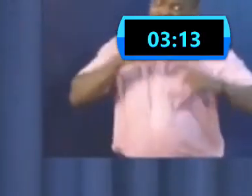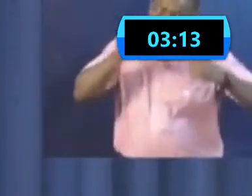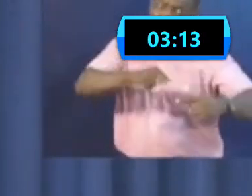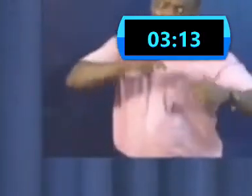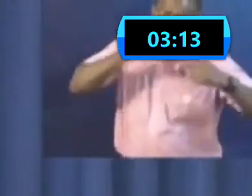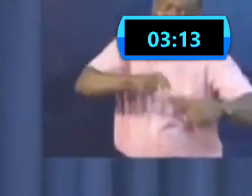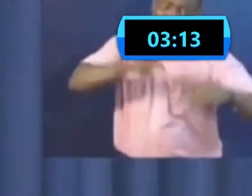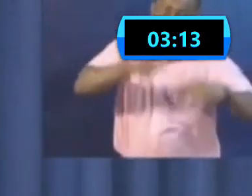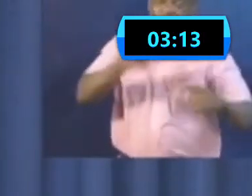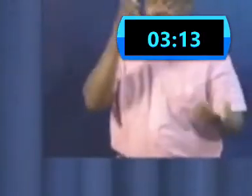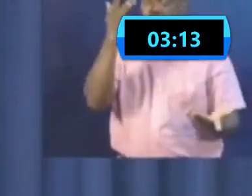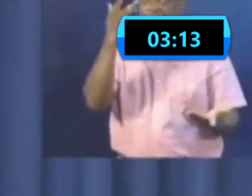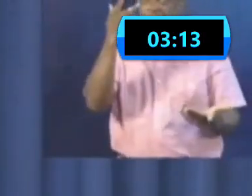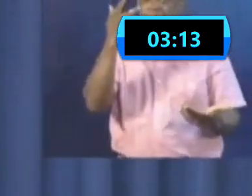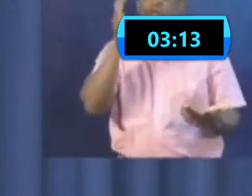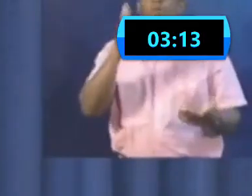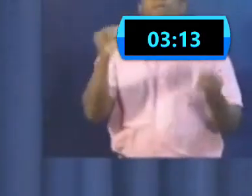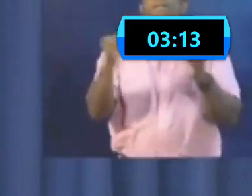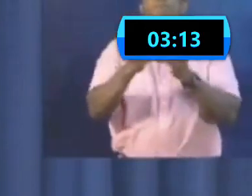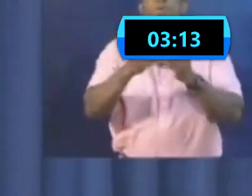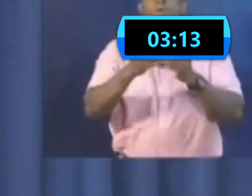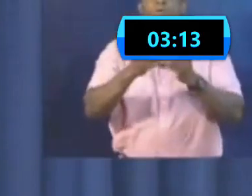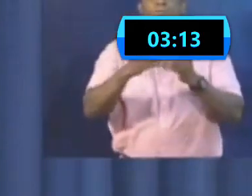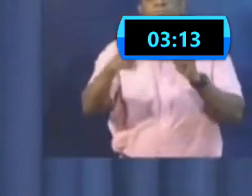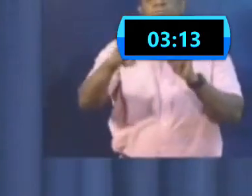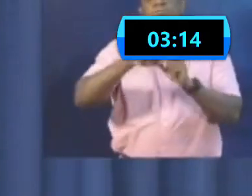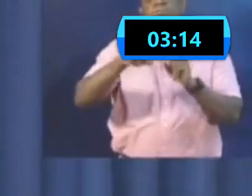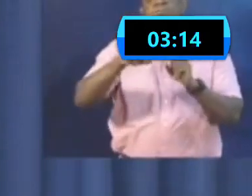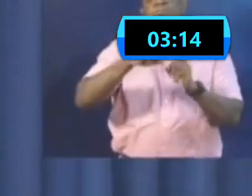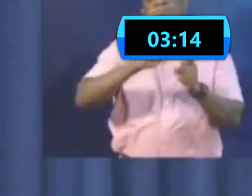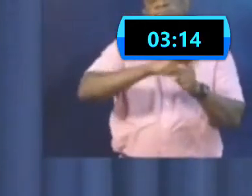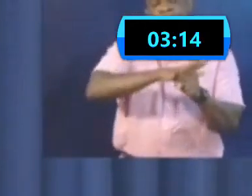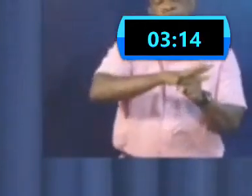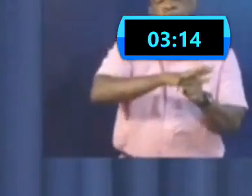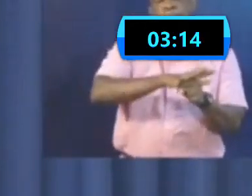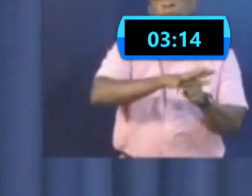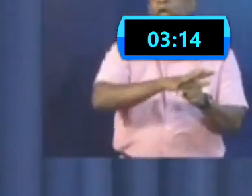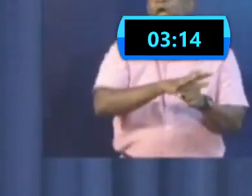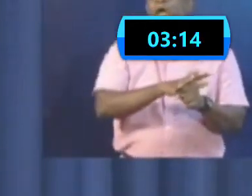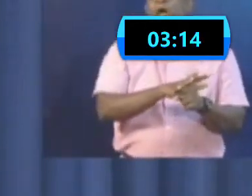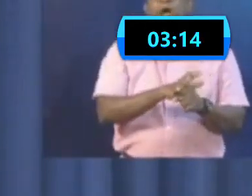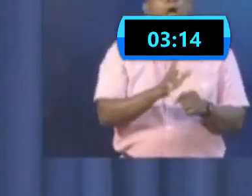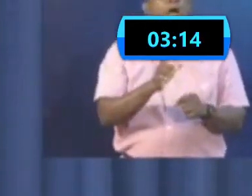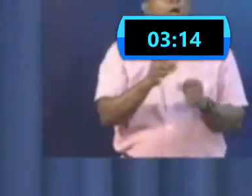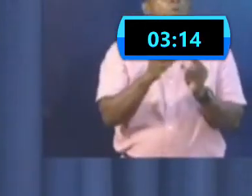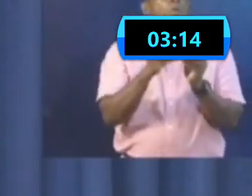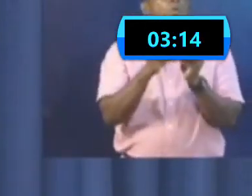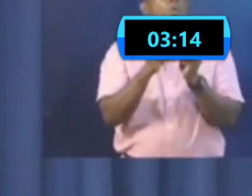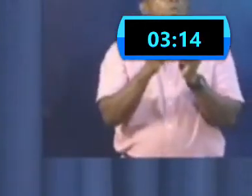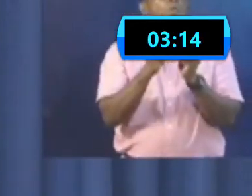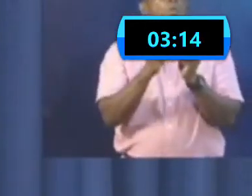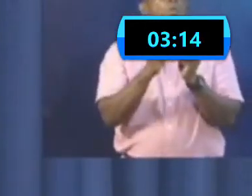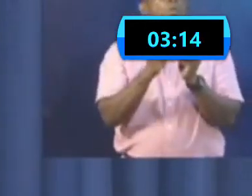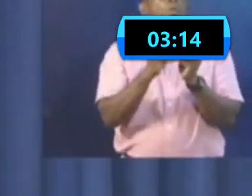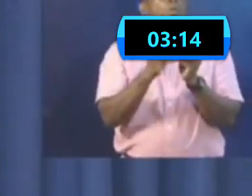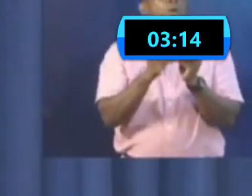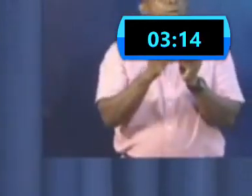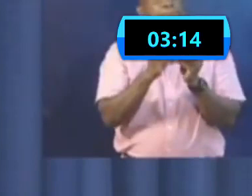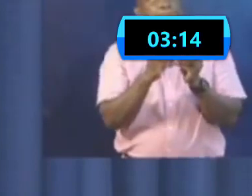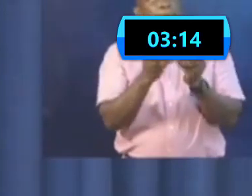And there's one other thing that I didn't mention. And that is that it's probably more than one.